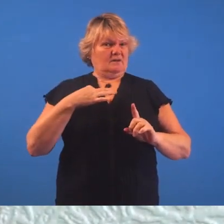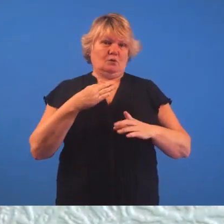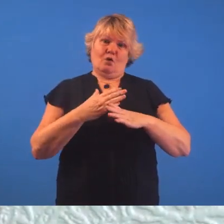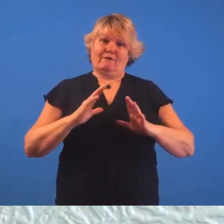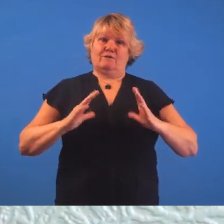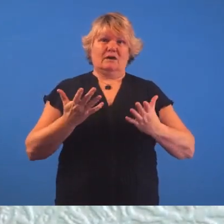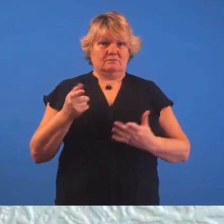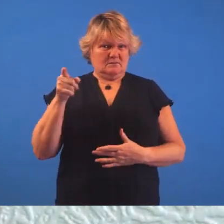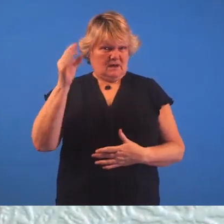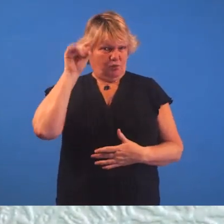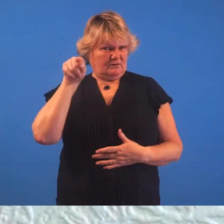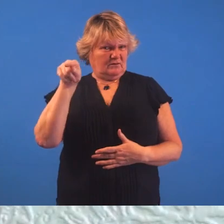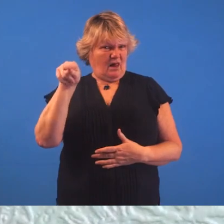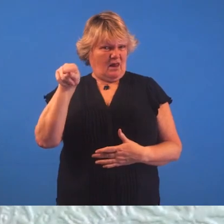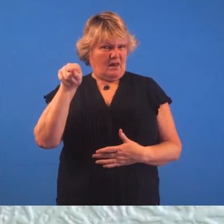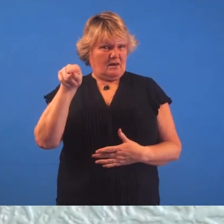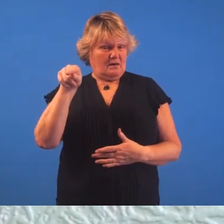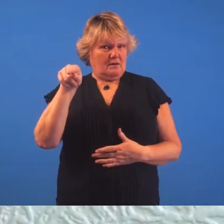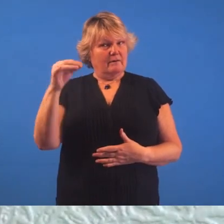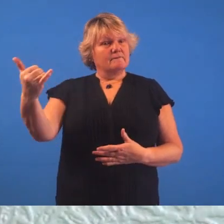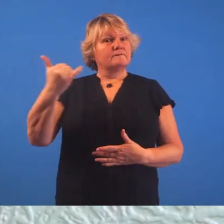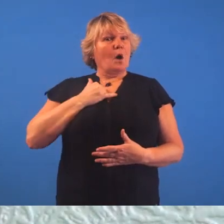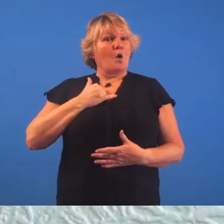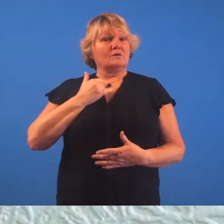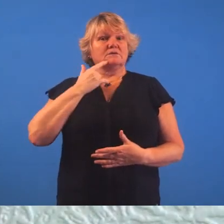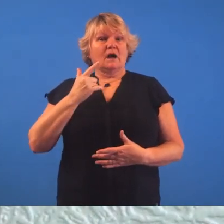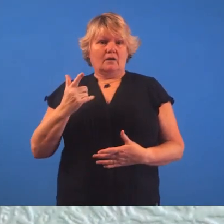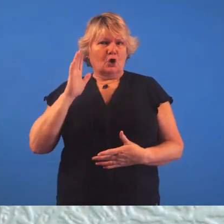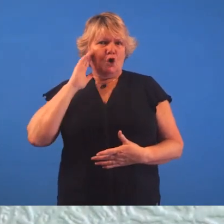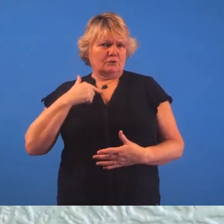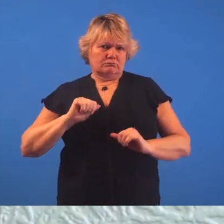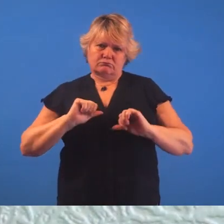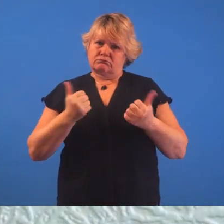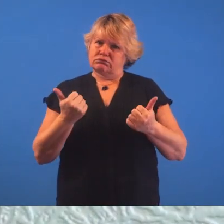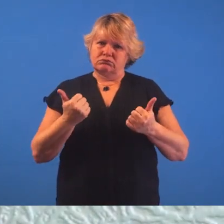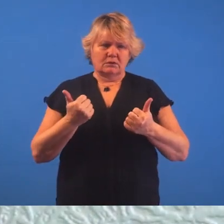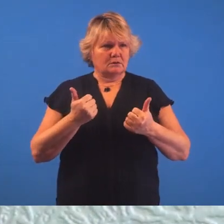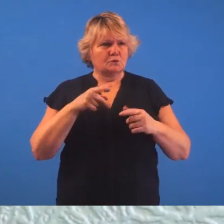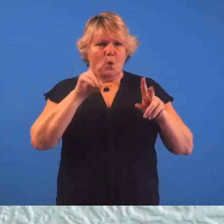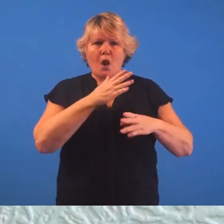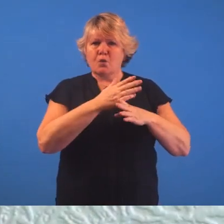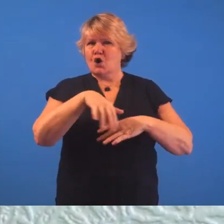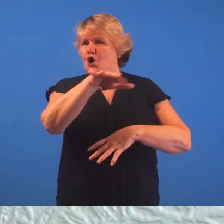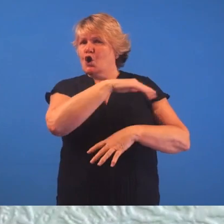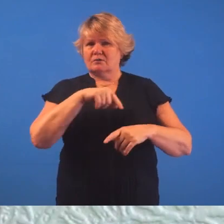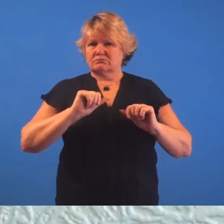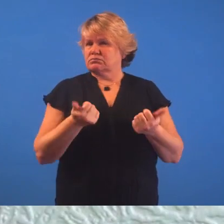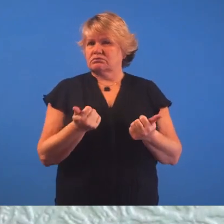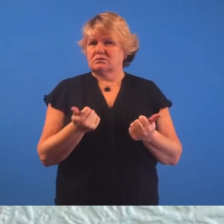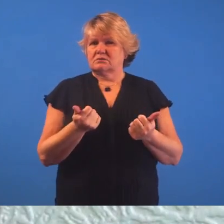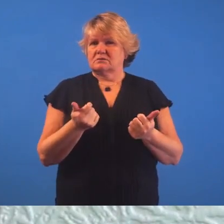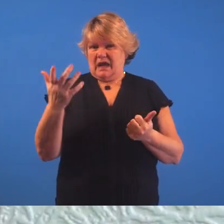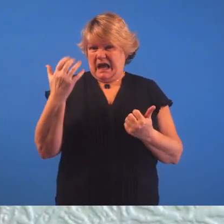work for free was actually a local authority and they phoned me up and said they'd heard that I was doing really good work in schools